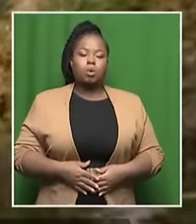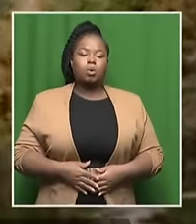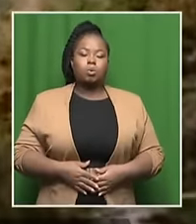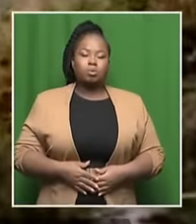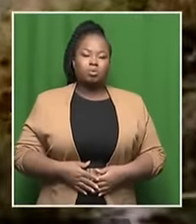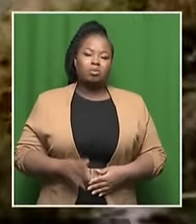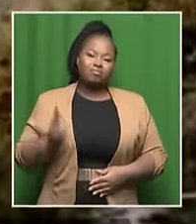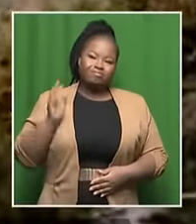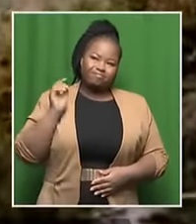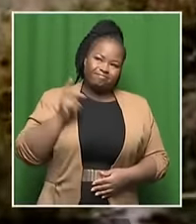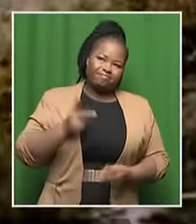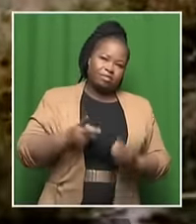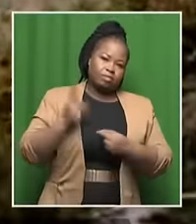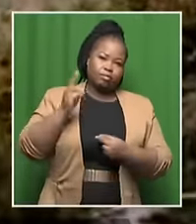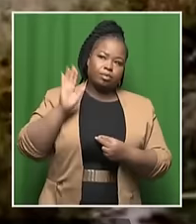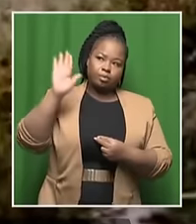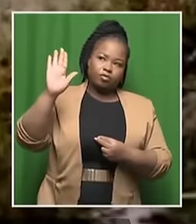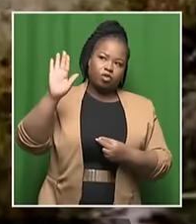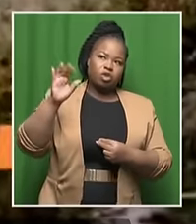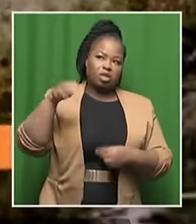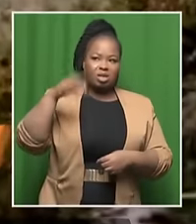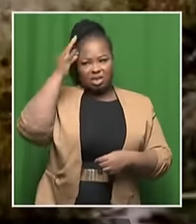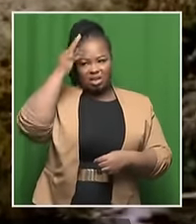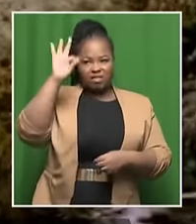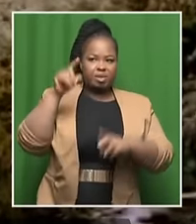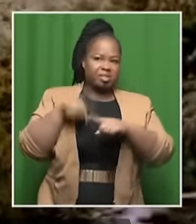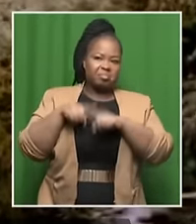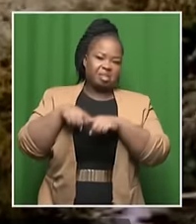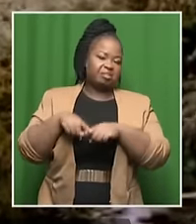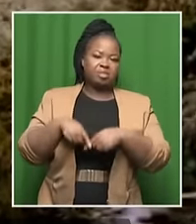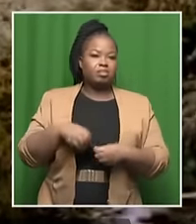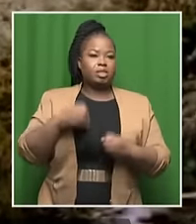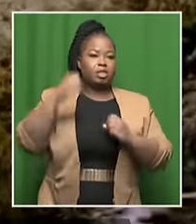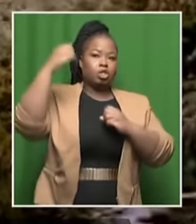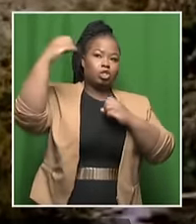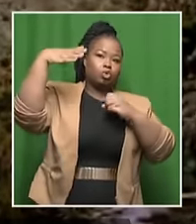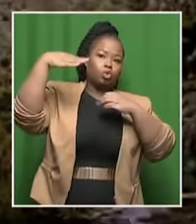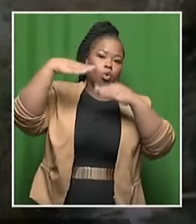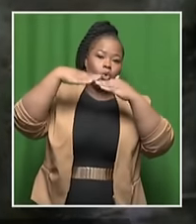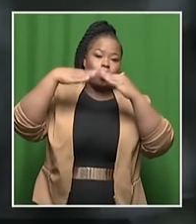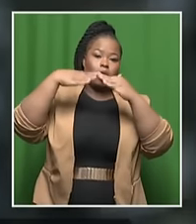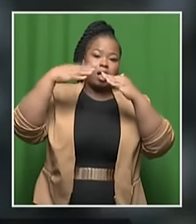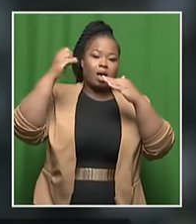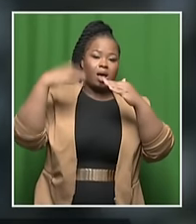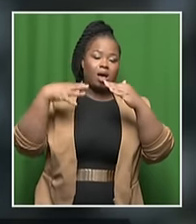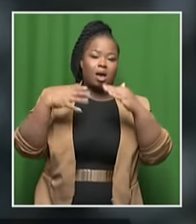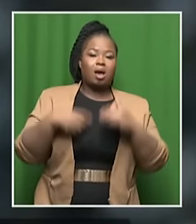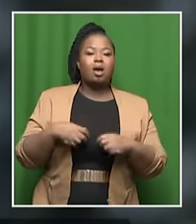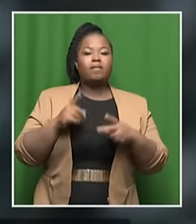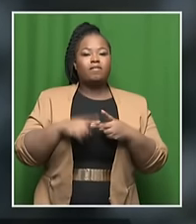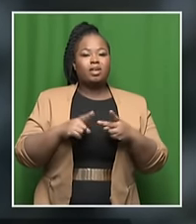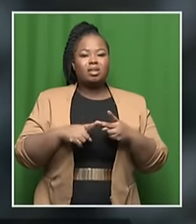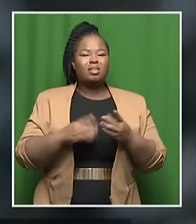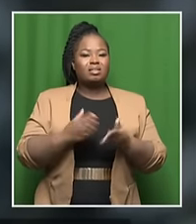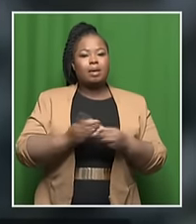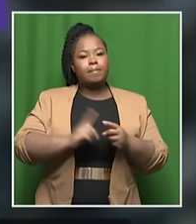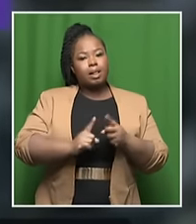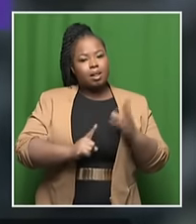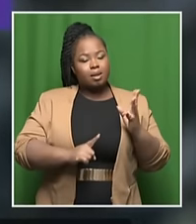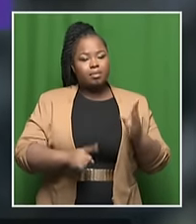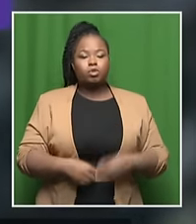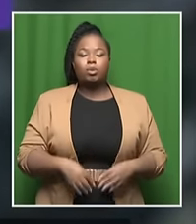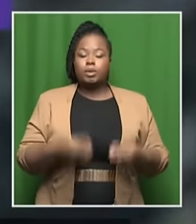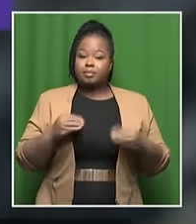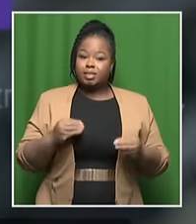offline, put solar, put generators, put inverters, and all those kind of things. Is that the kind of solution you're looking at? A